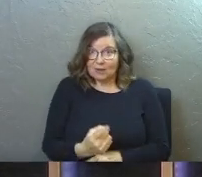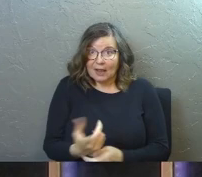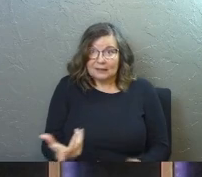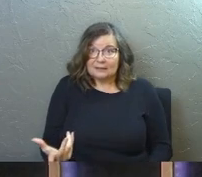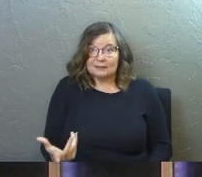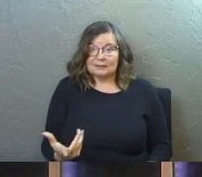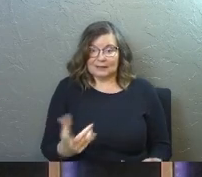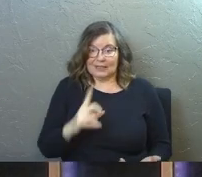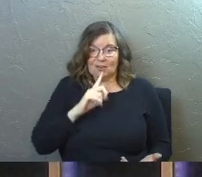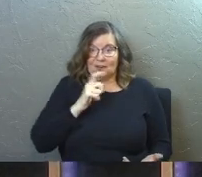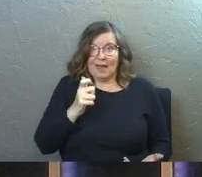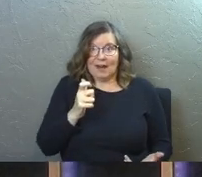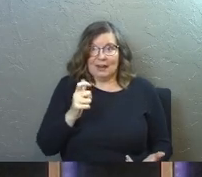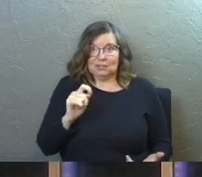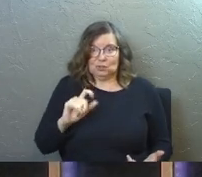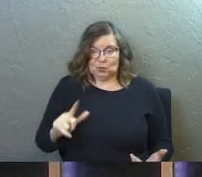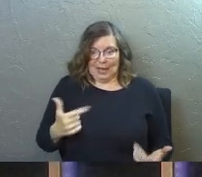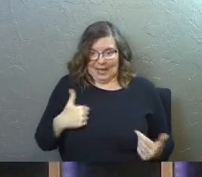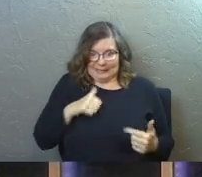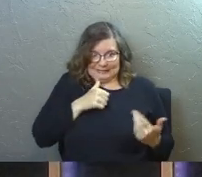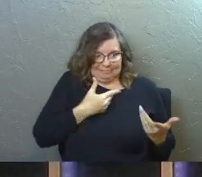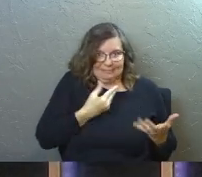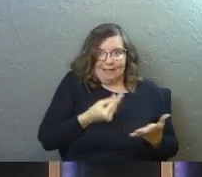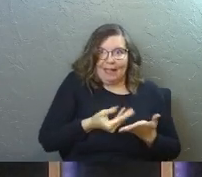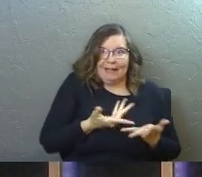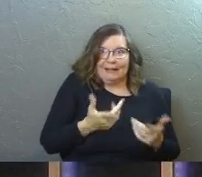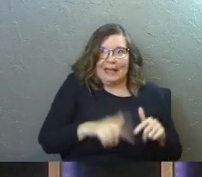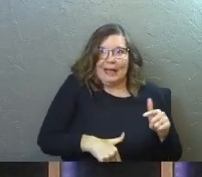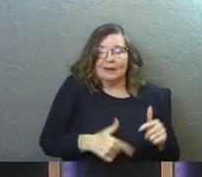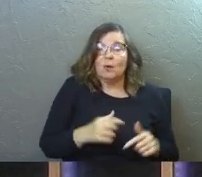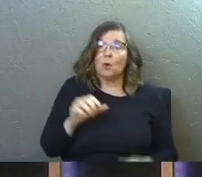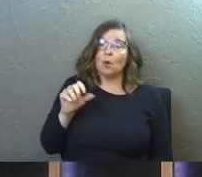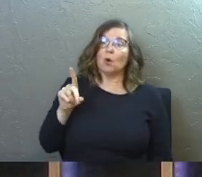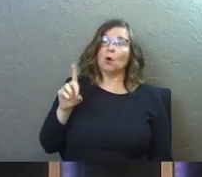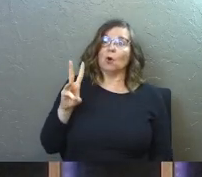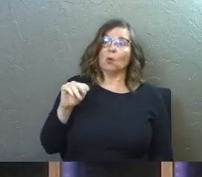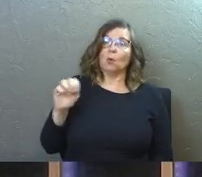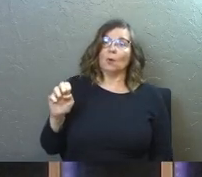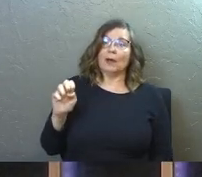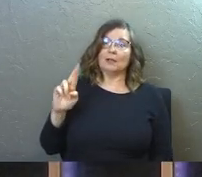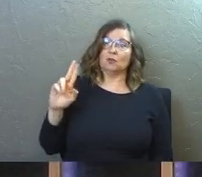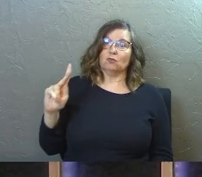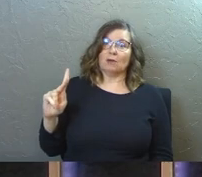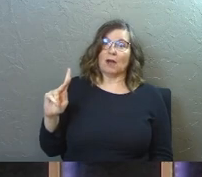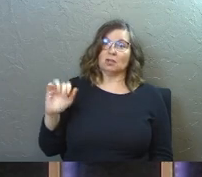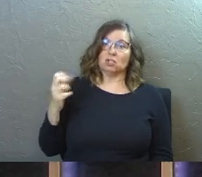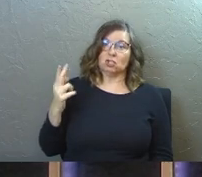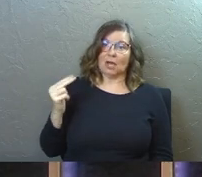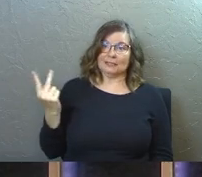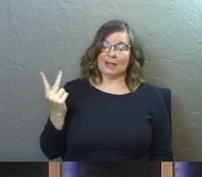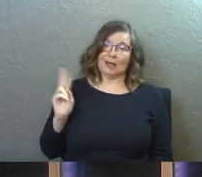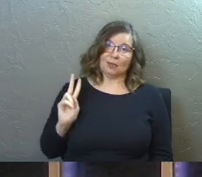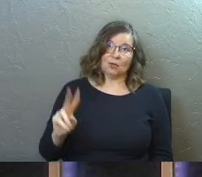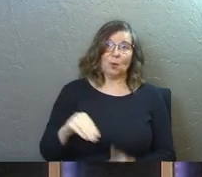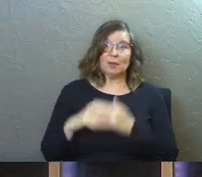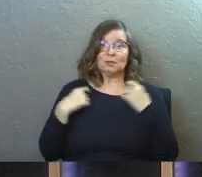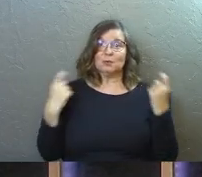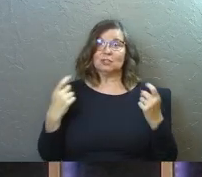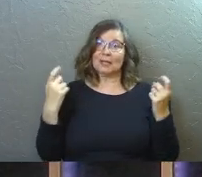Right? They just aren't on your tool belt, man. It's no big deal. Or let's say Dwayne the Rock Johnson and I walked into a Gold's Gym together.